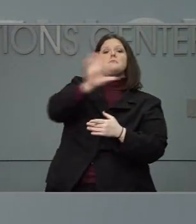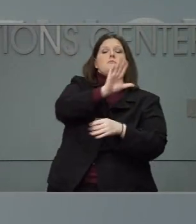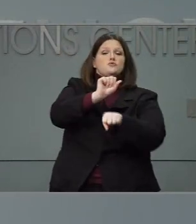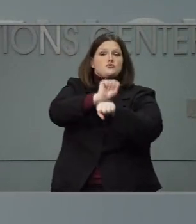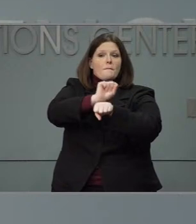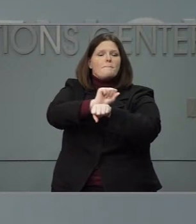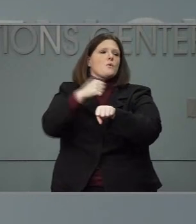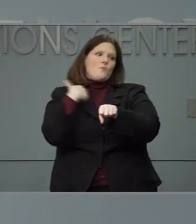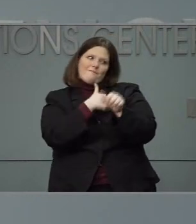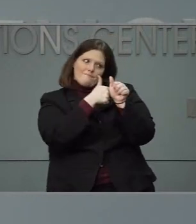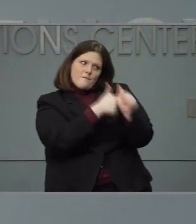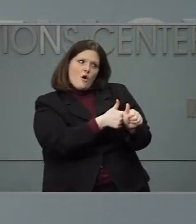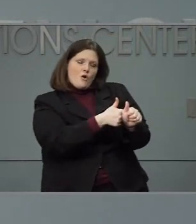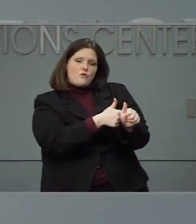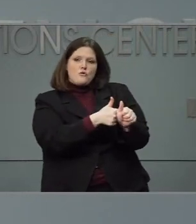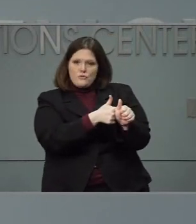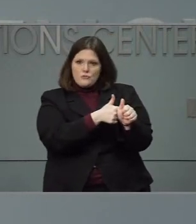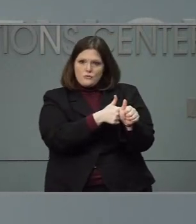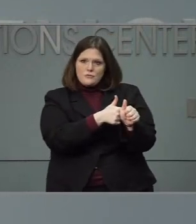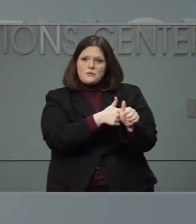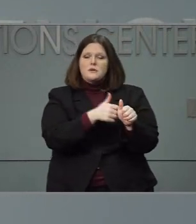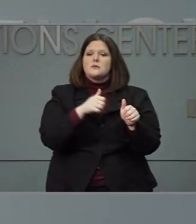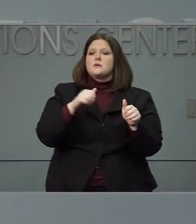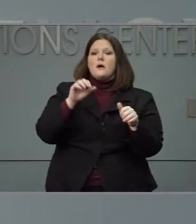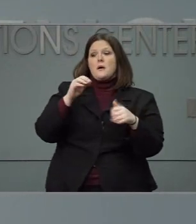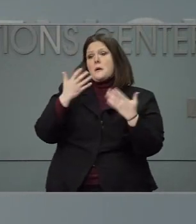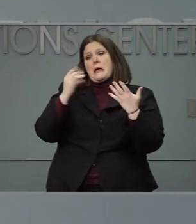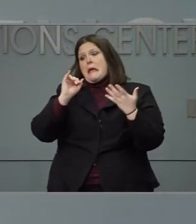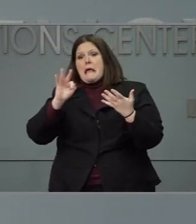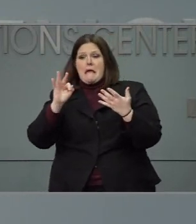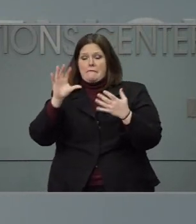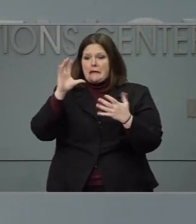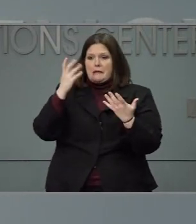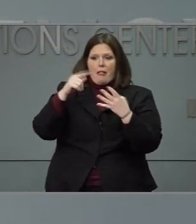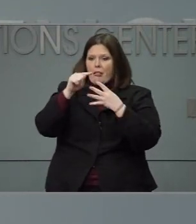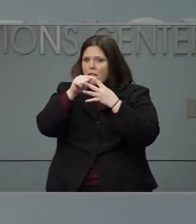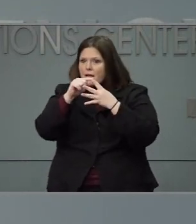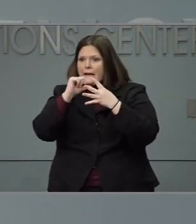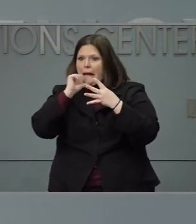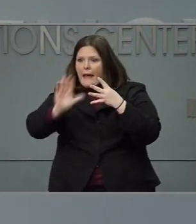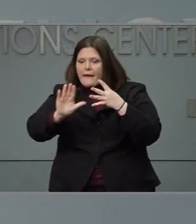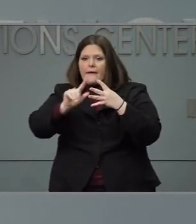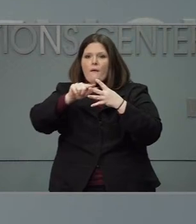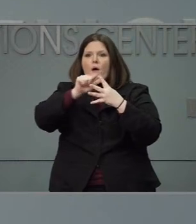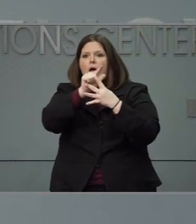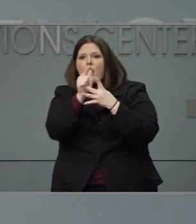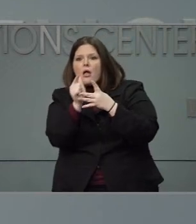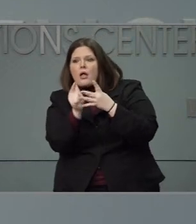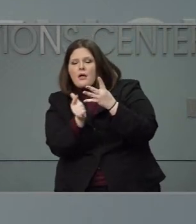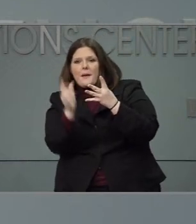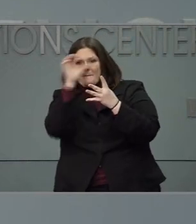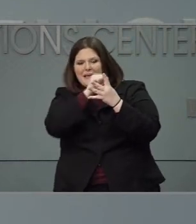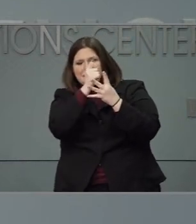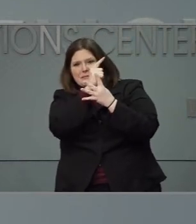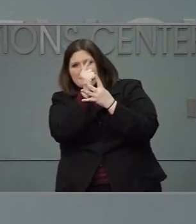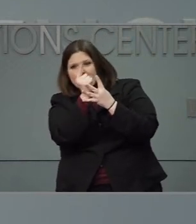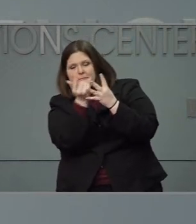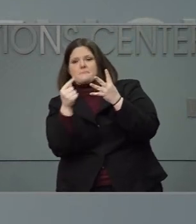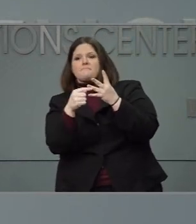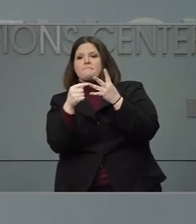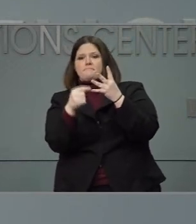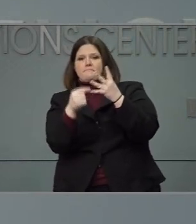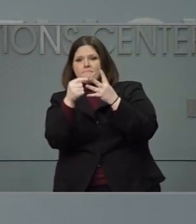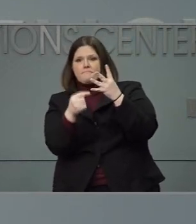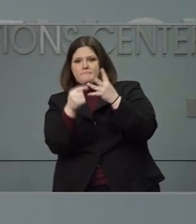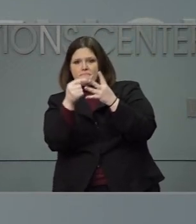of 65 to 74. And if you're not picked up in those or because of medical status, then that is when you would